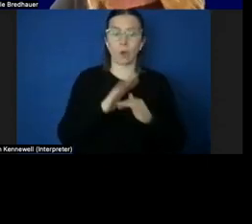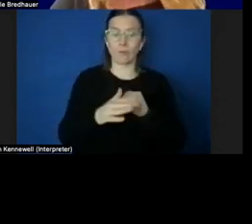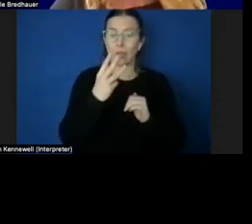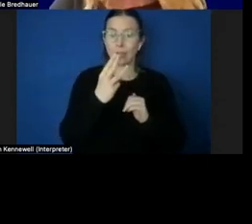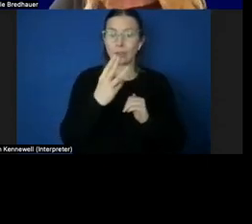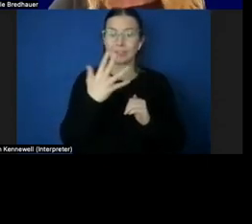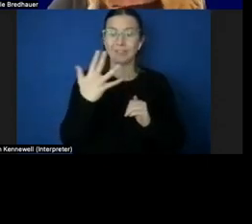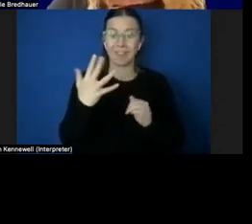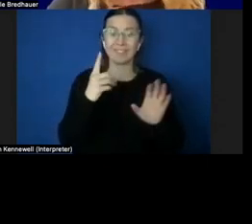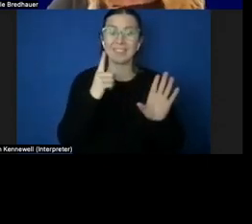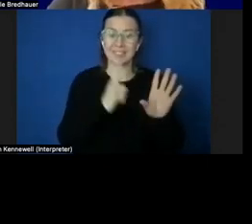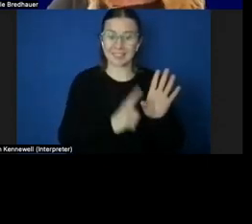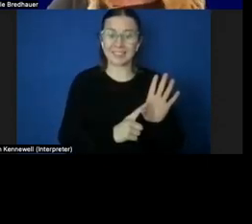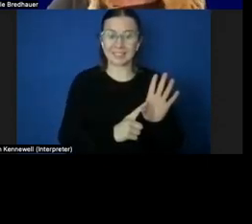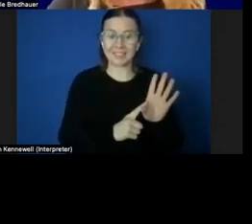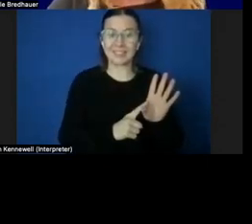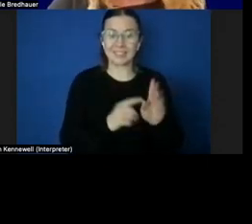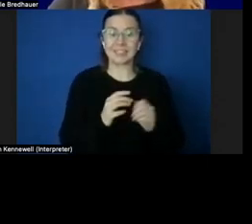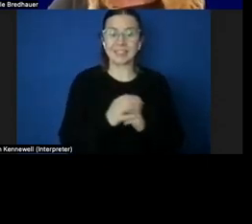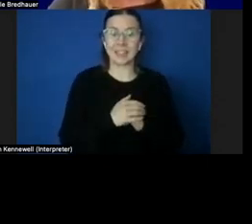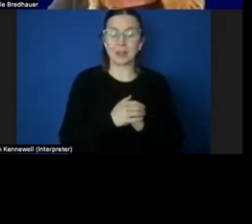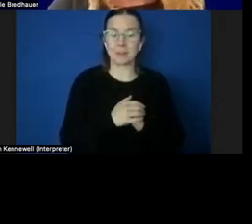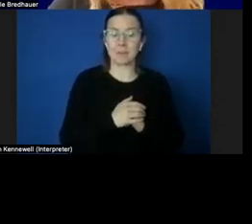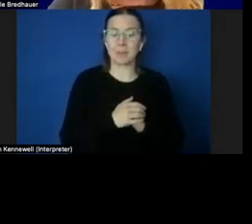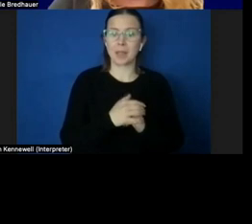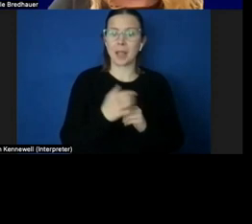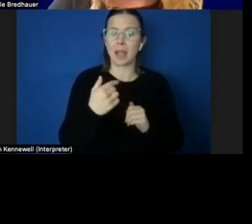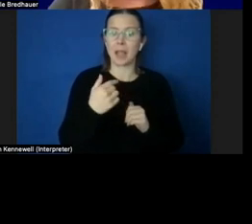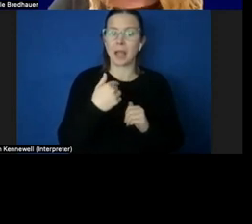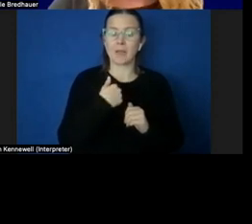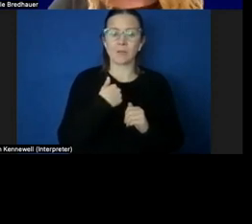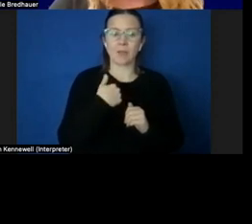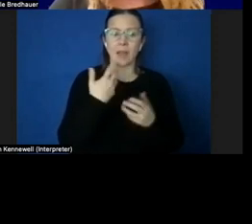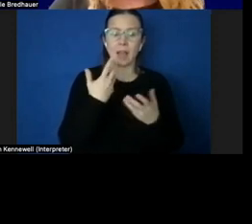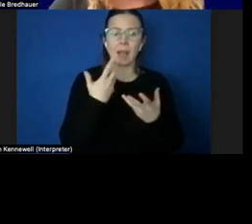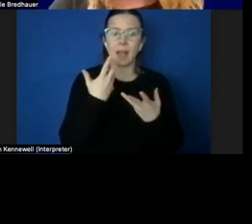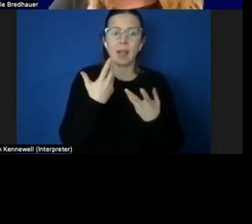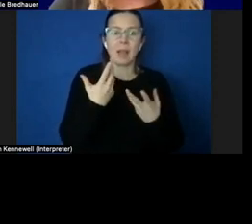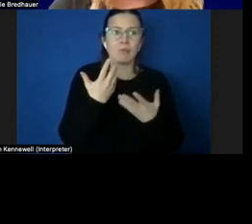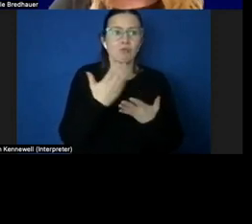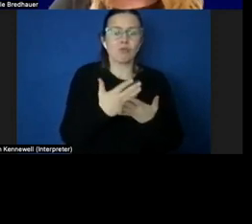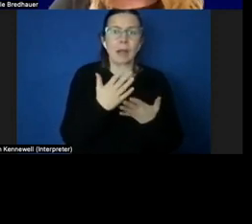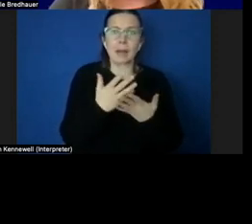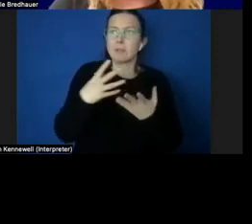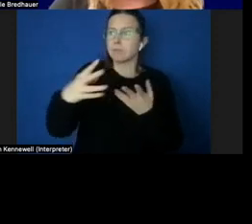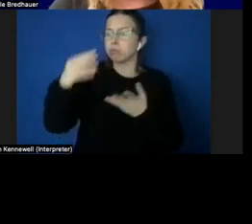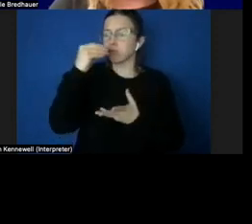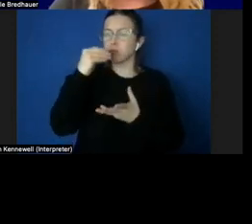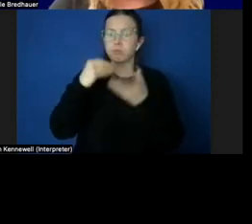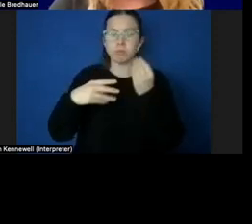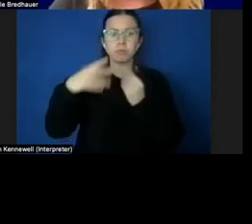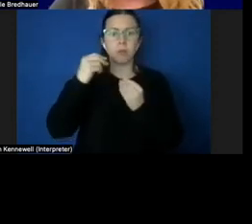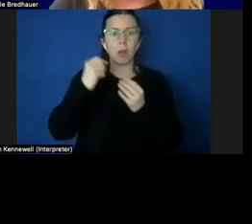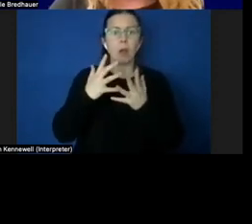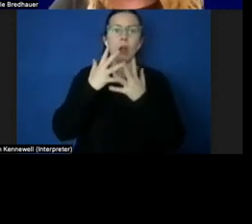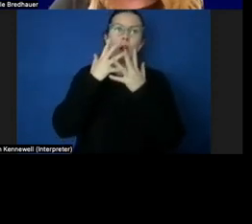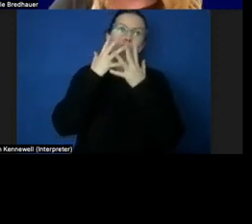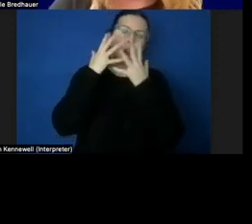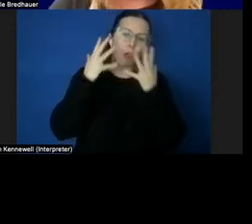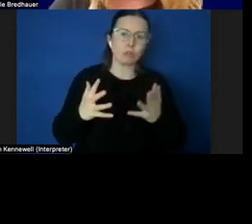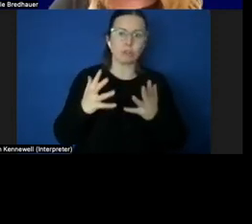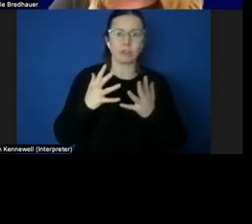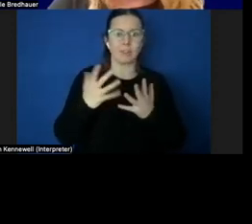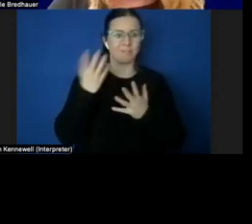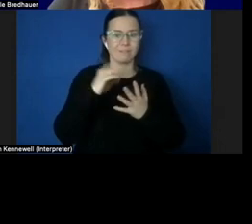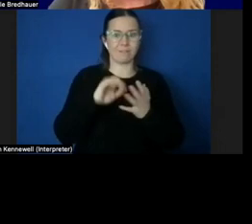years and I have had so much rich learning from working with a variety of